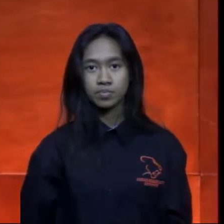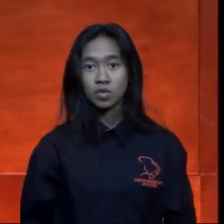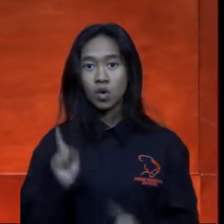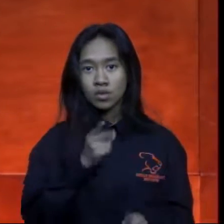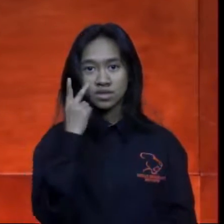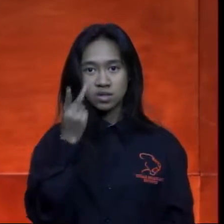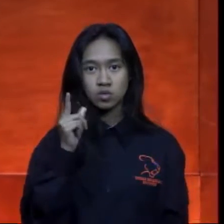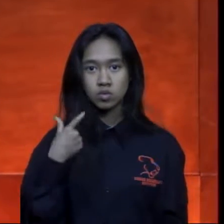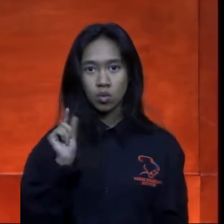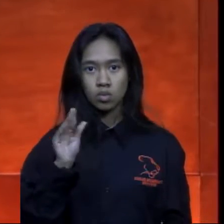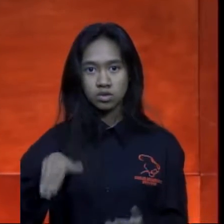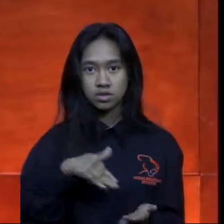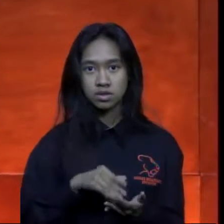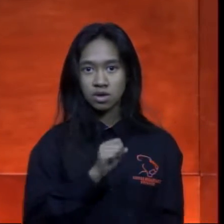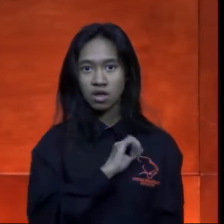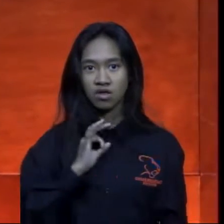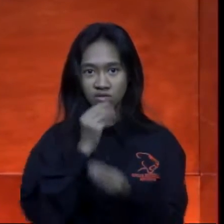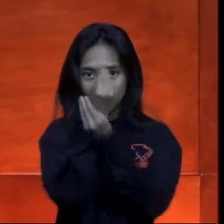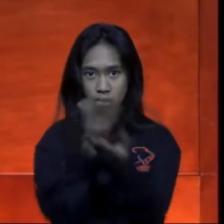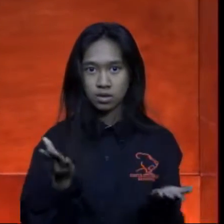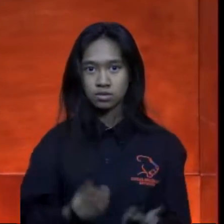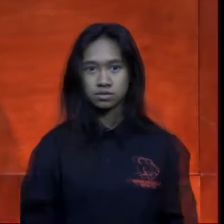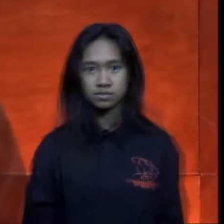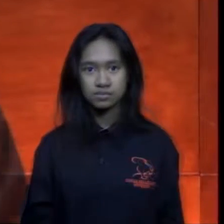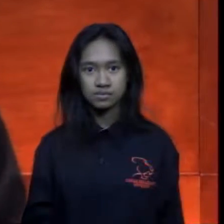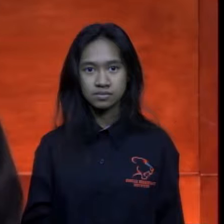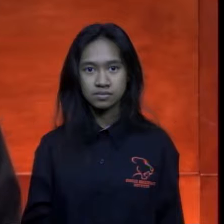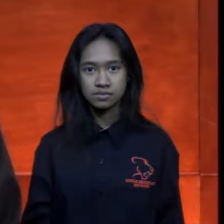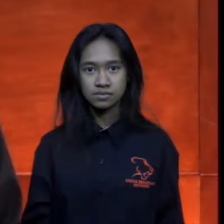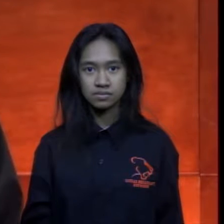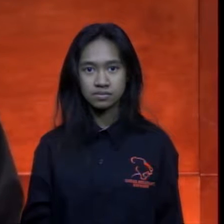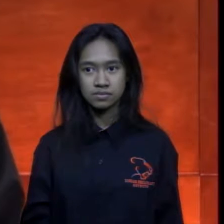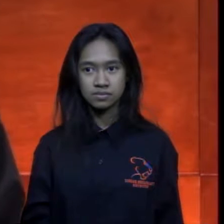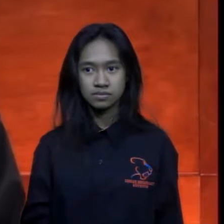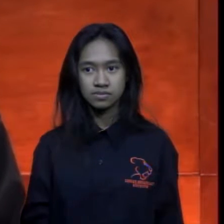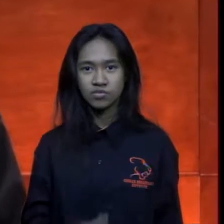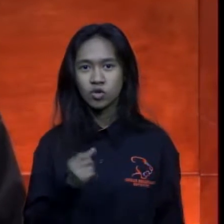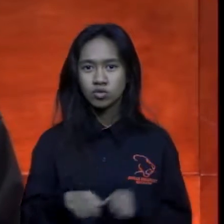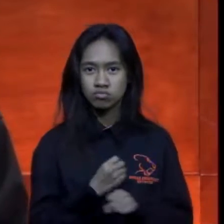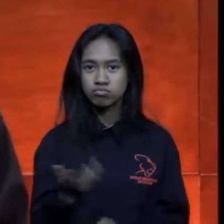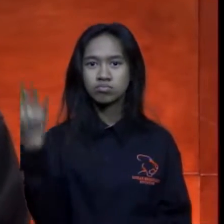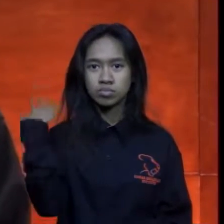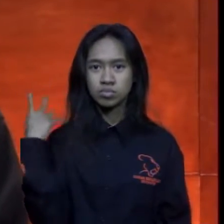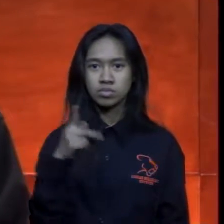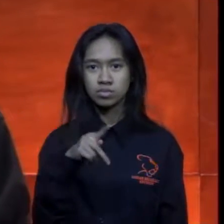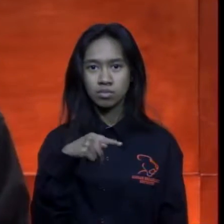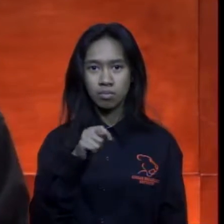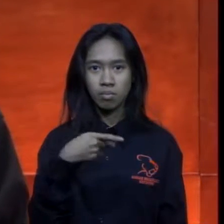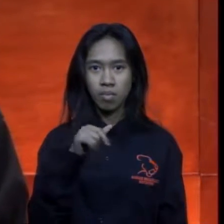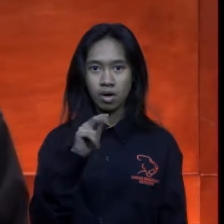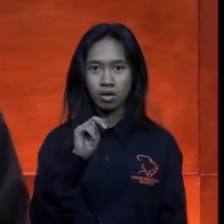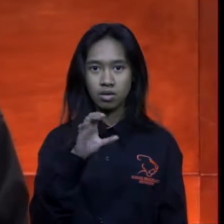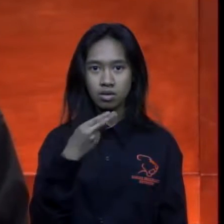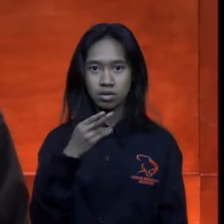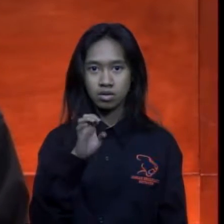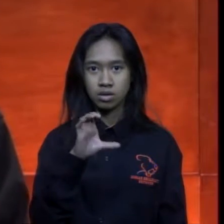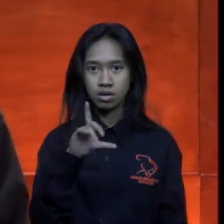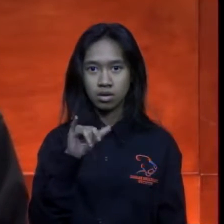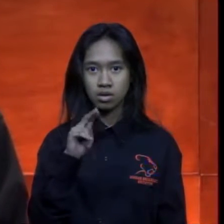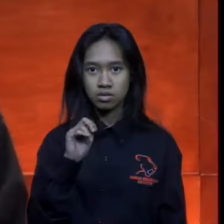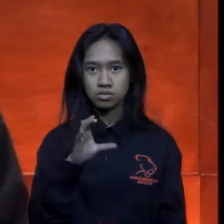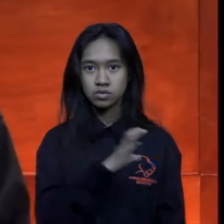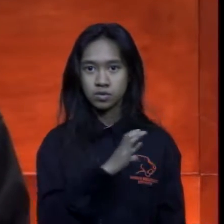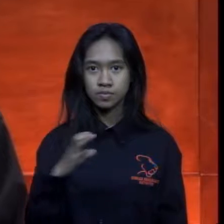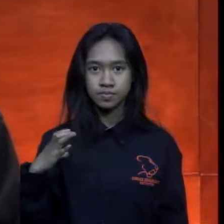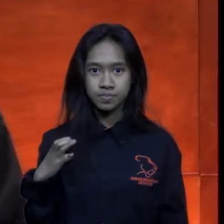staff for more information several years ago the tarrant county panhanelic council an